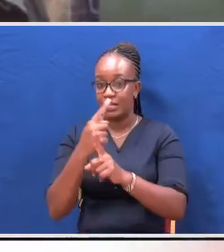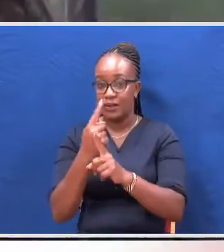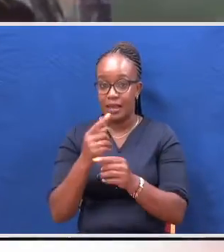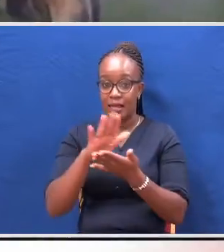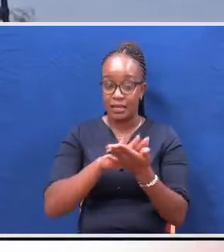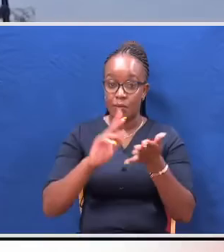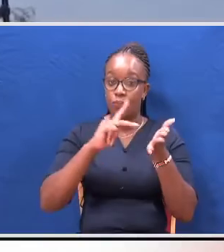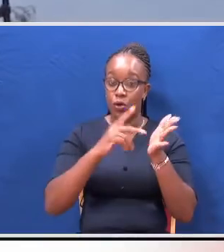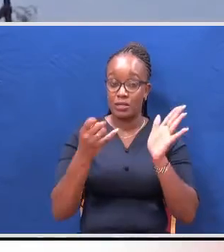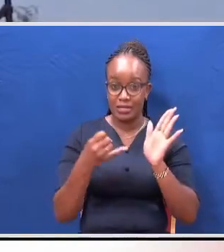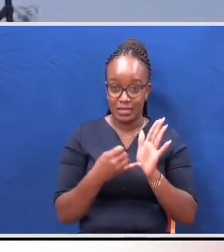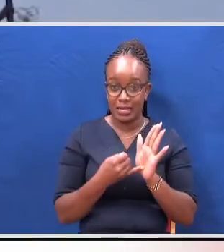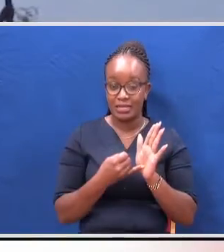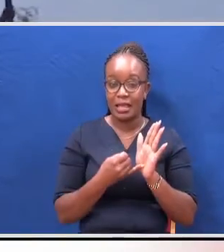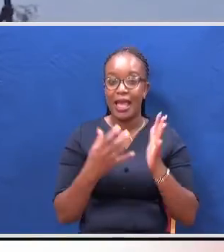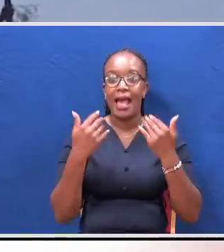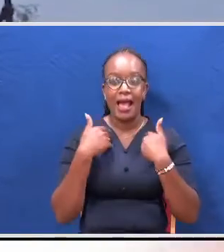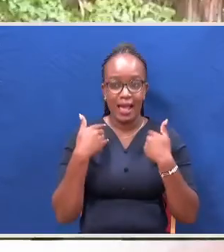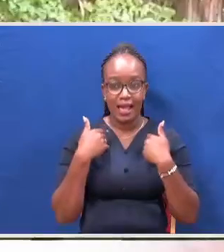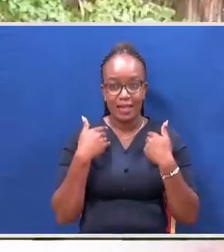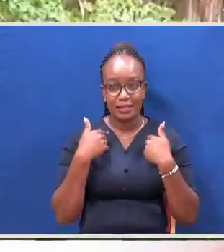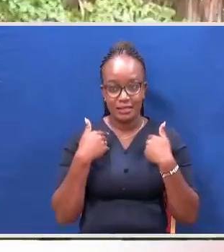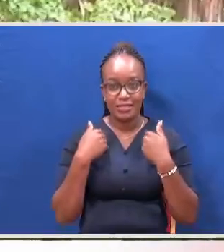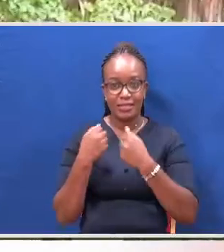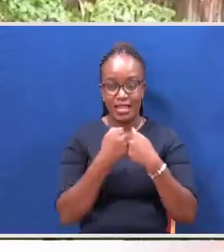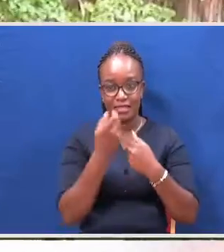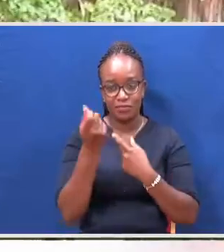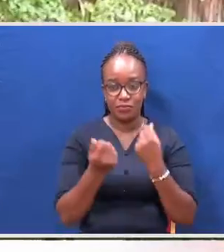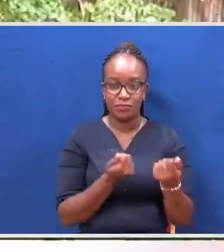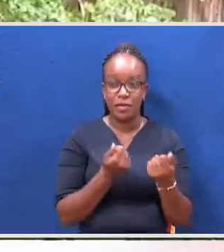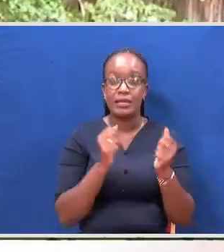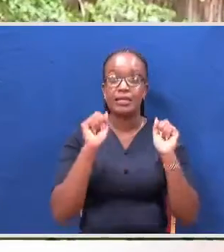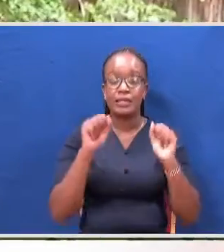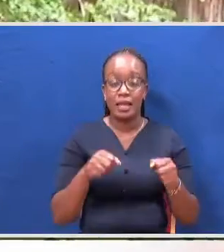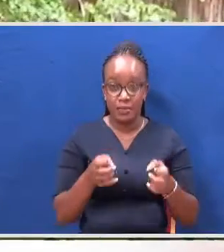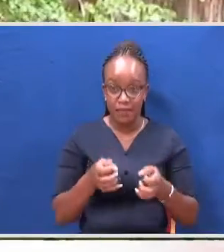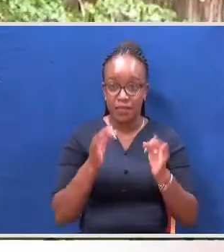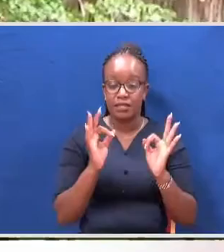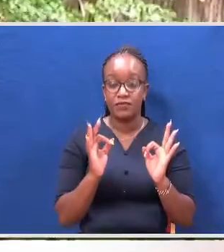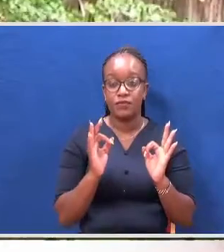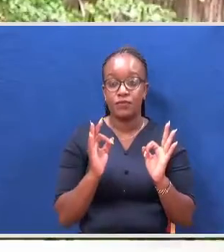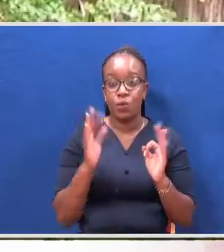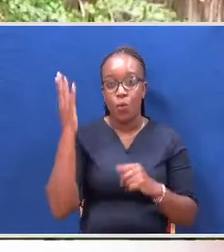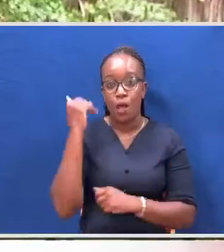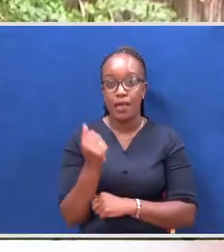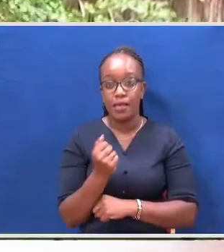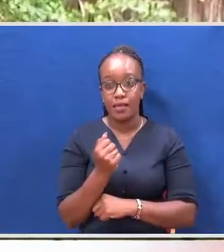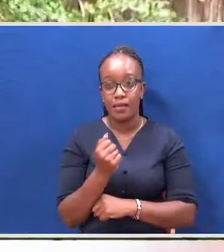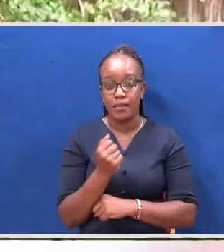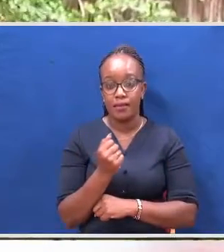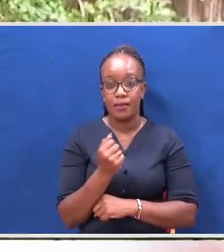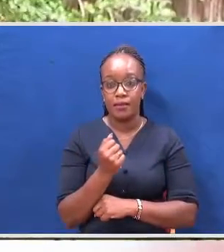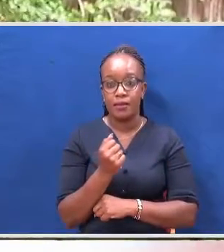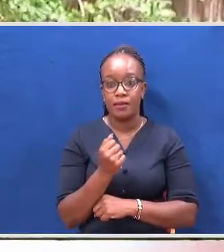the project just like many has its flaws it can only be effective if they can use their senses because that's you know we don't arm them